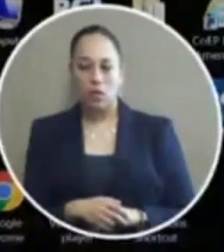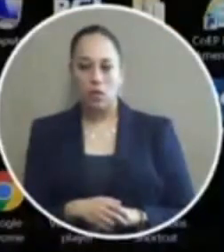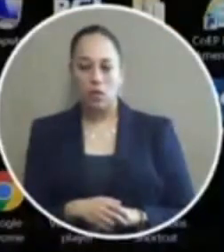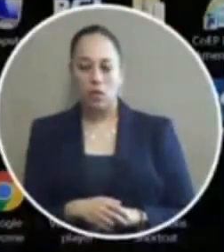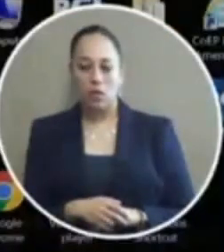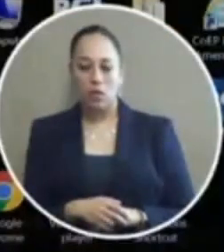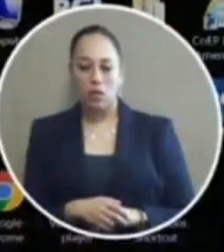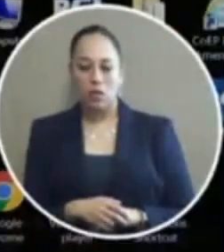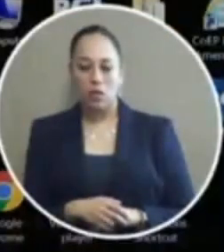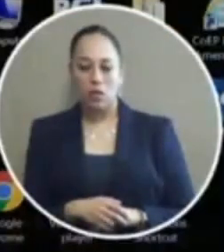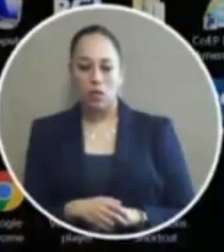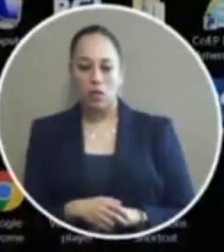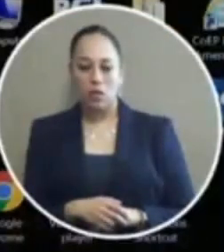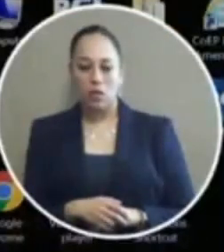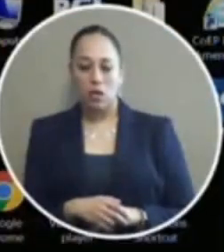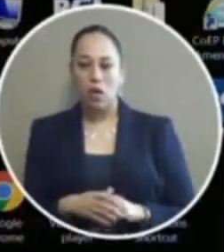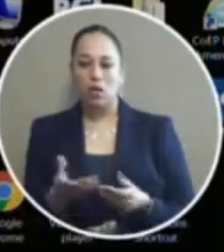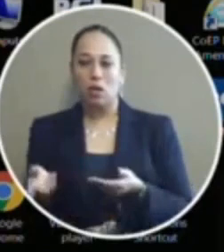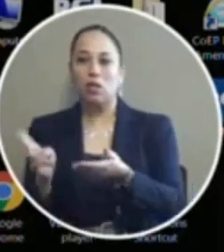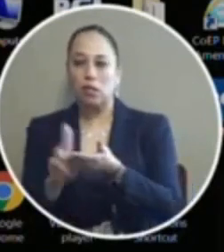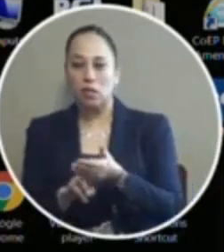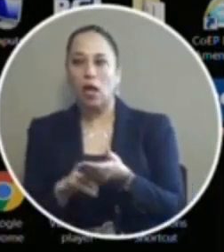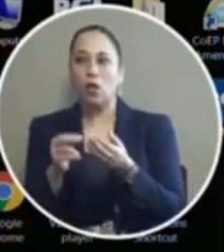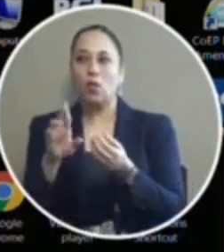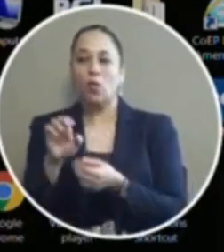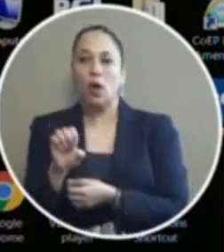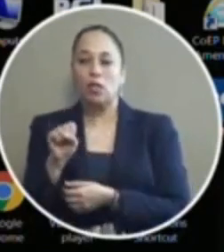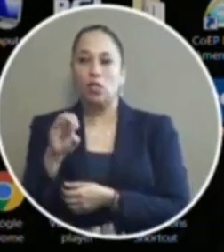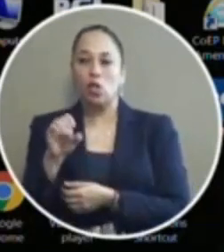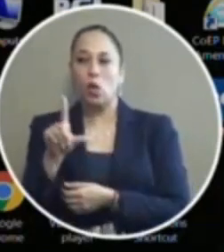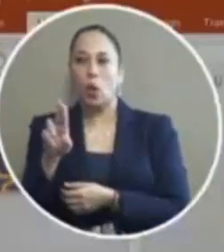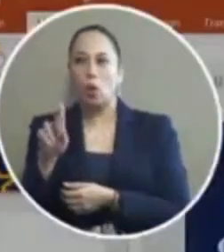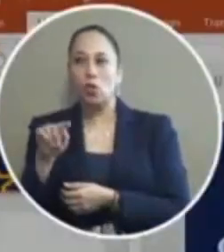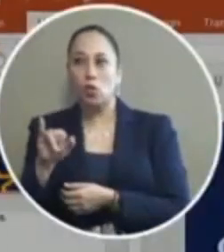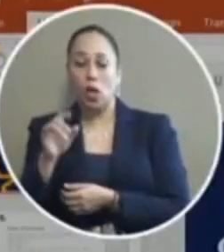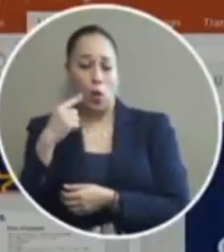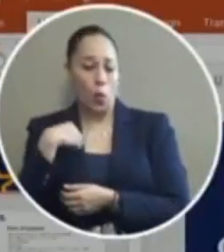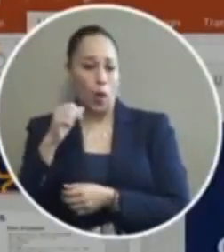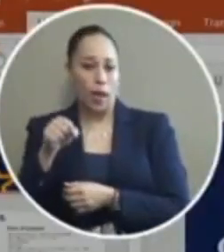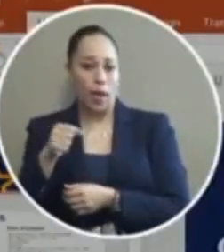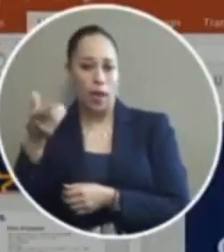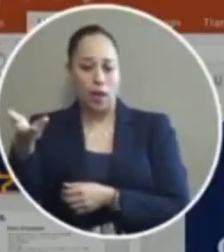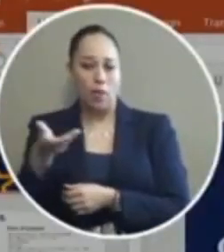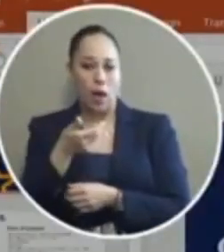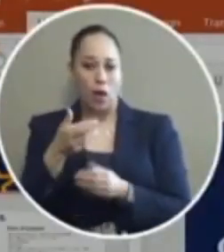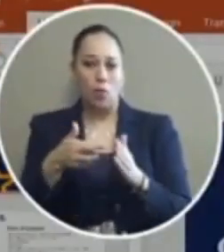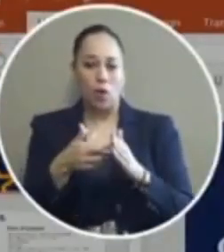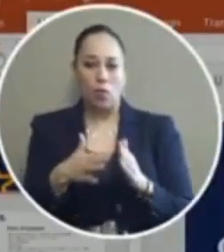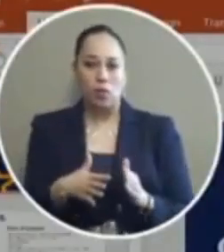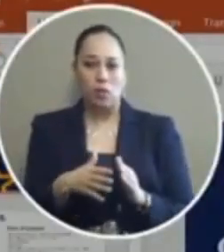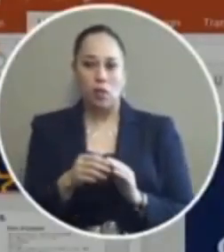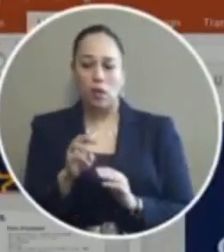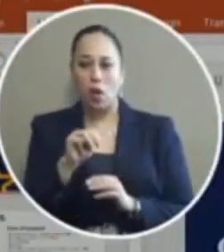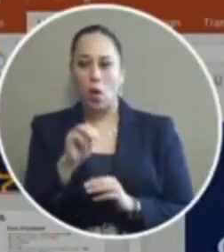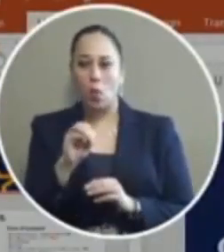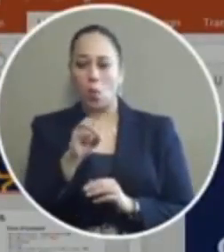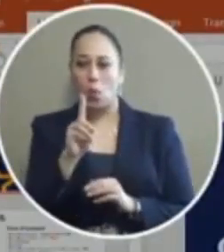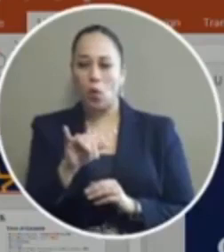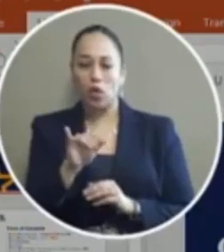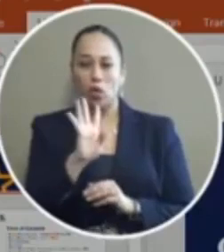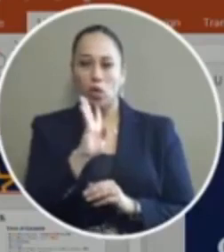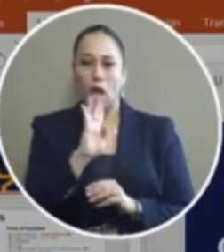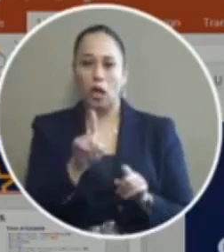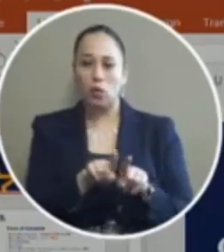it's gonna be under the site and release resolution item I'm curious wait did we invite did we invite representative Joe Moody didn't speak as well